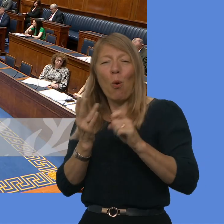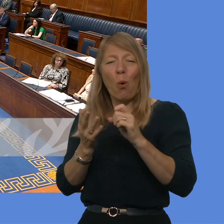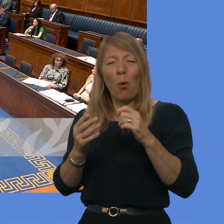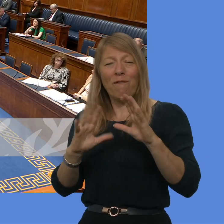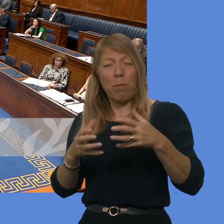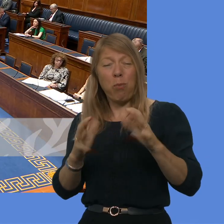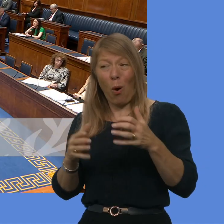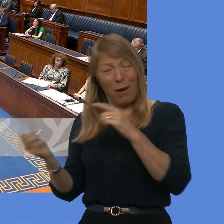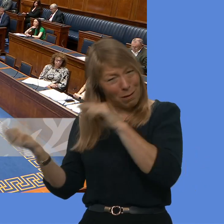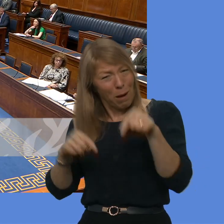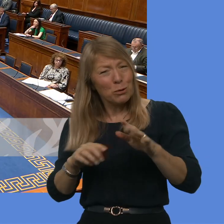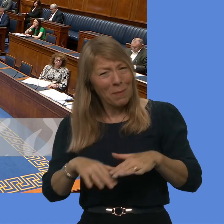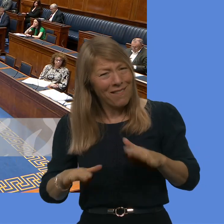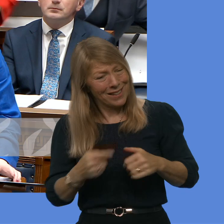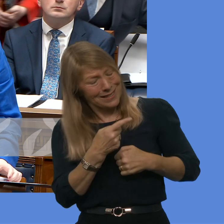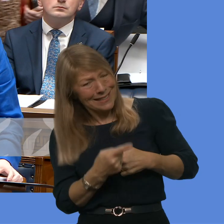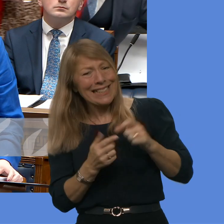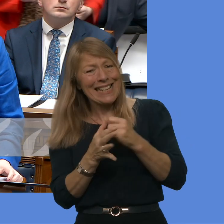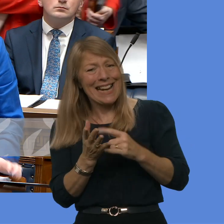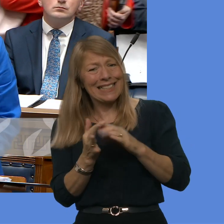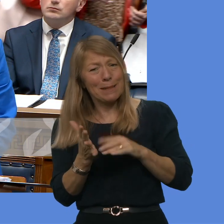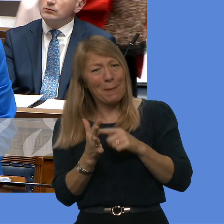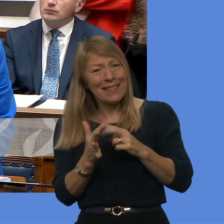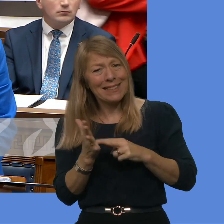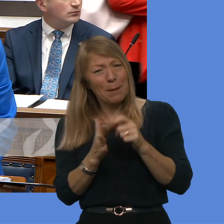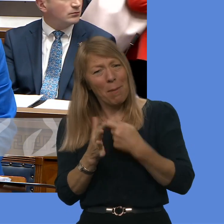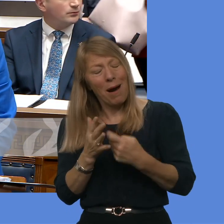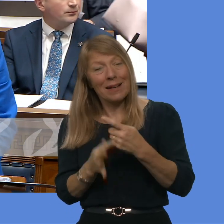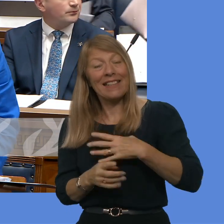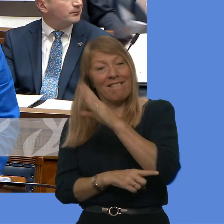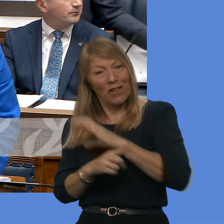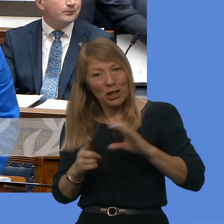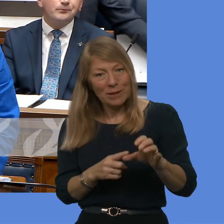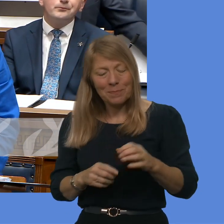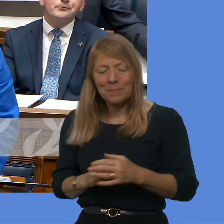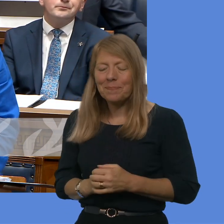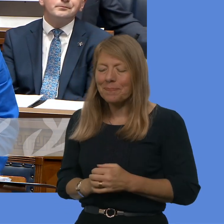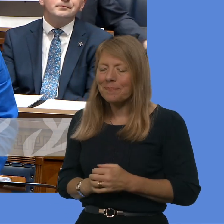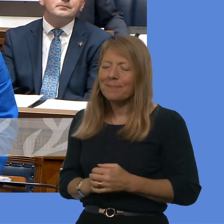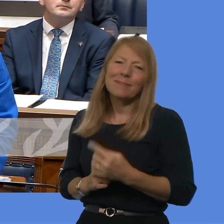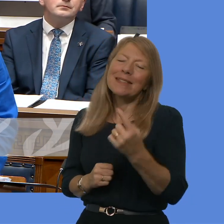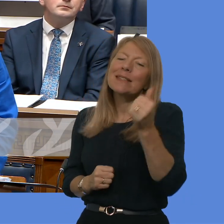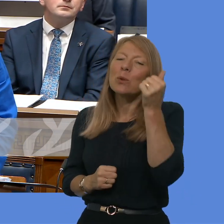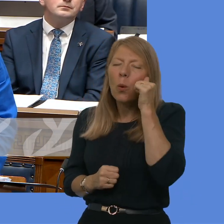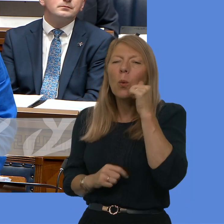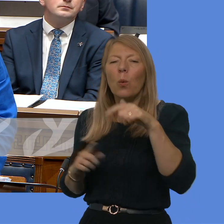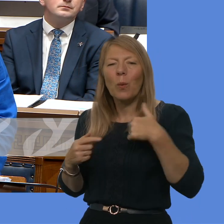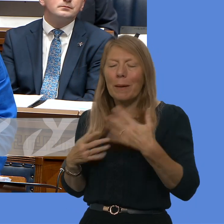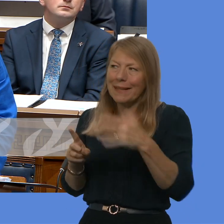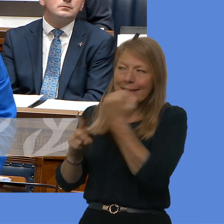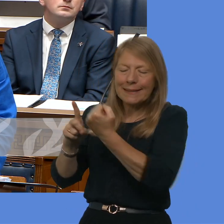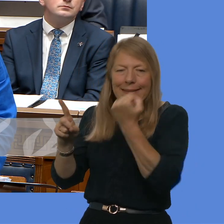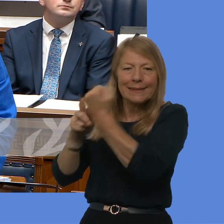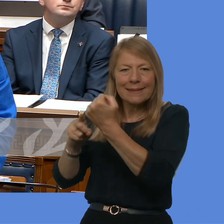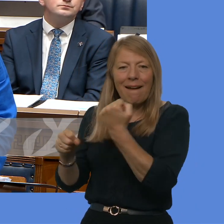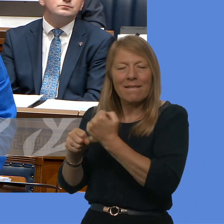Mr. Minister. Thank you, Mr Speaker. The member will be aware that we have been pressing the UK Government on a range of issues pertaining to the budget. The